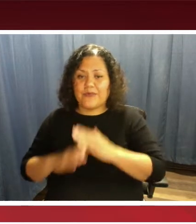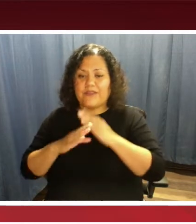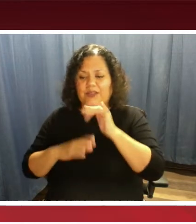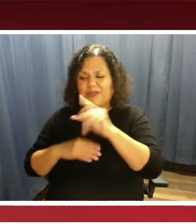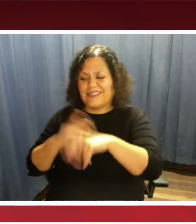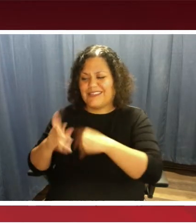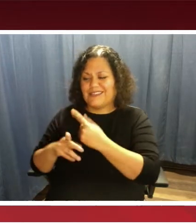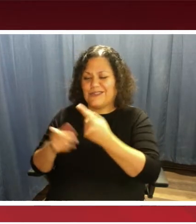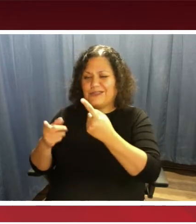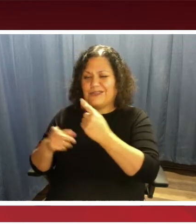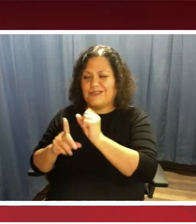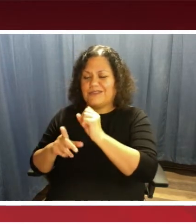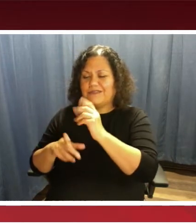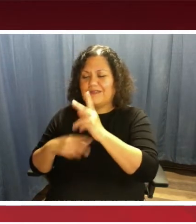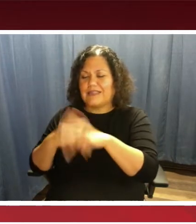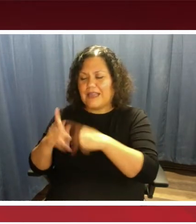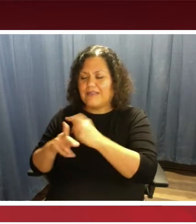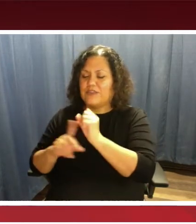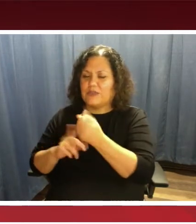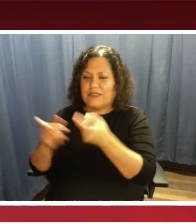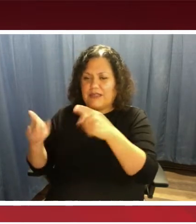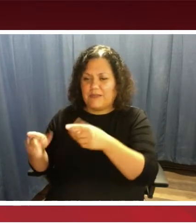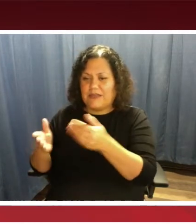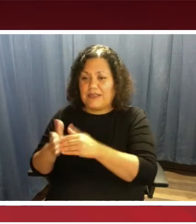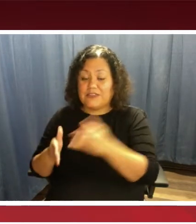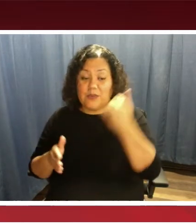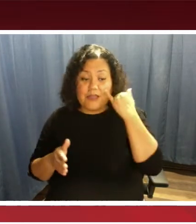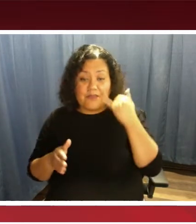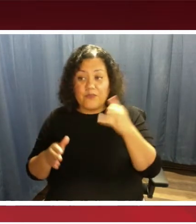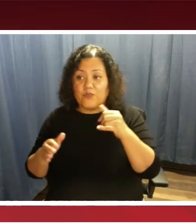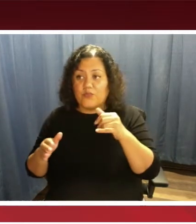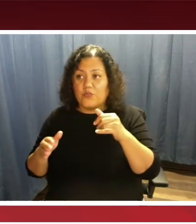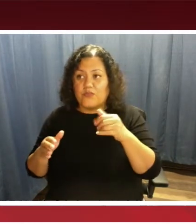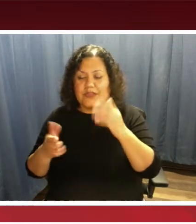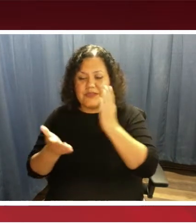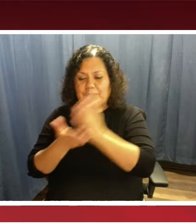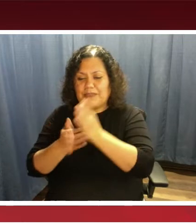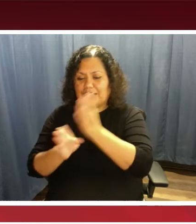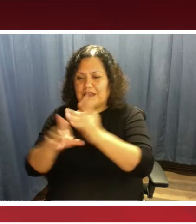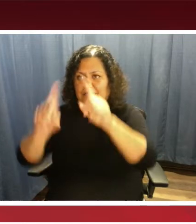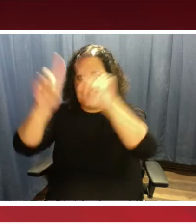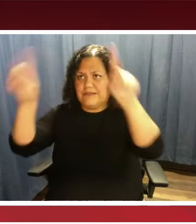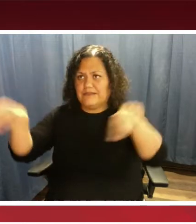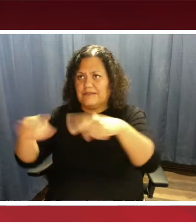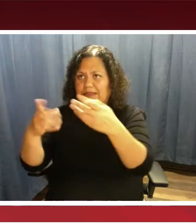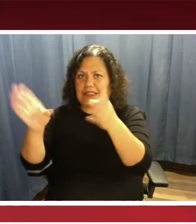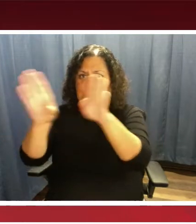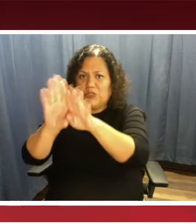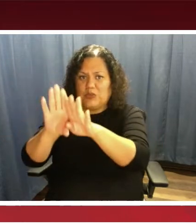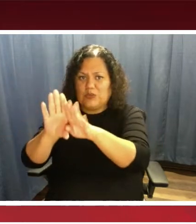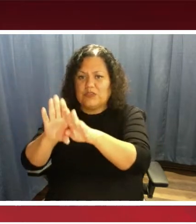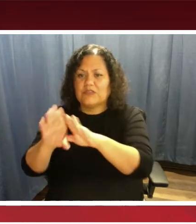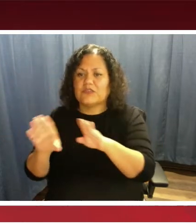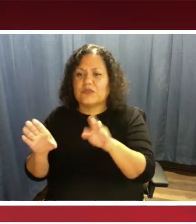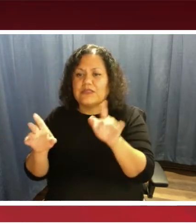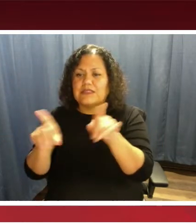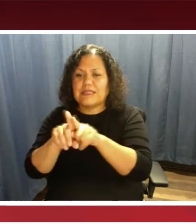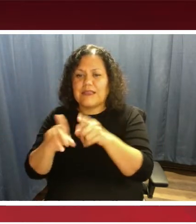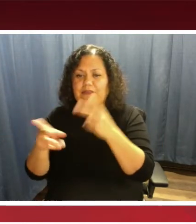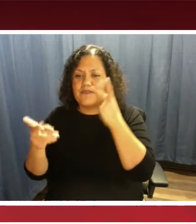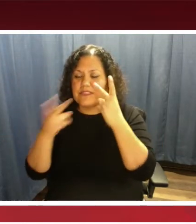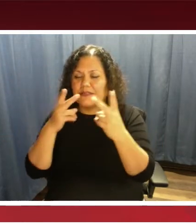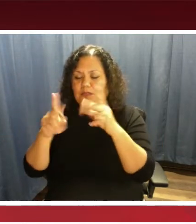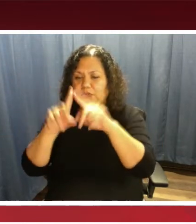So if we post a closure sign at a bus stop with a NaviLens code, the same physical sign that was inaccessible before